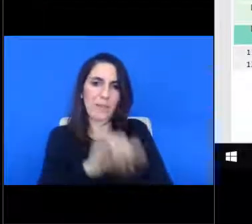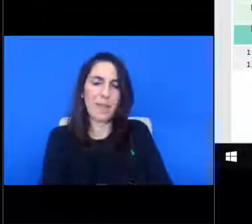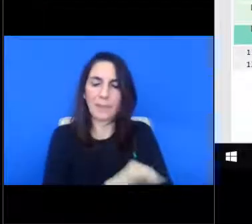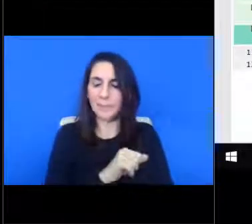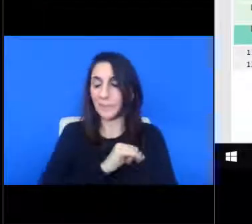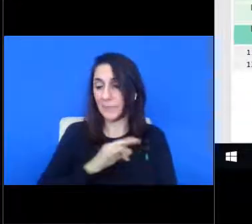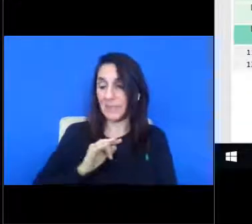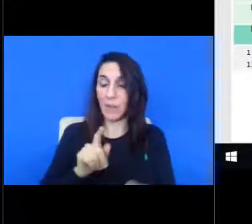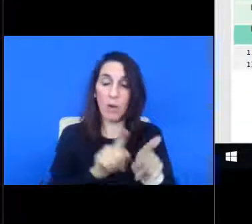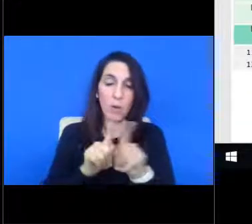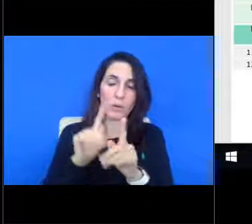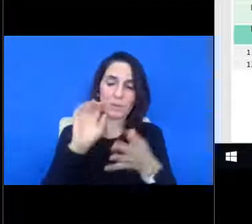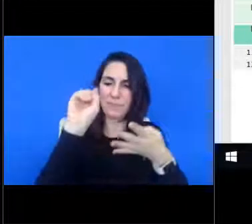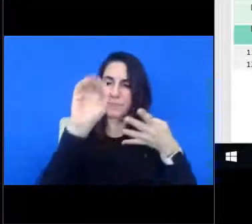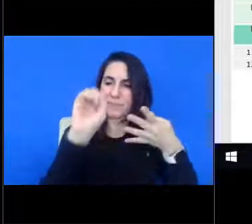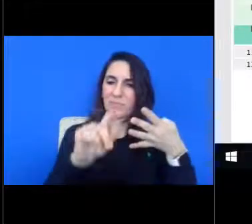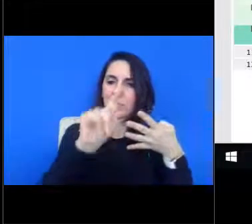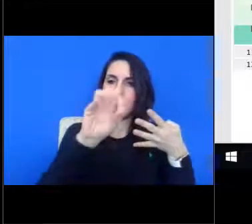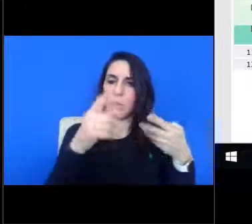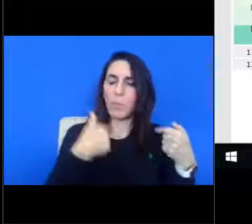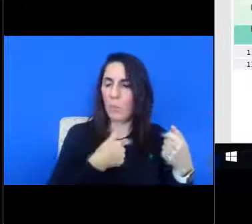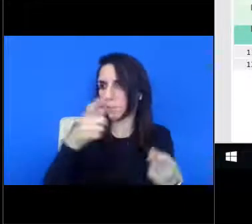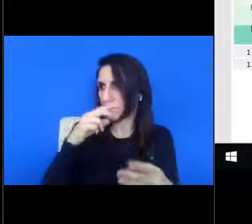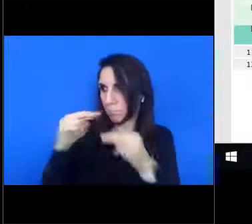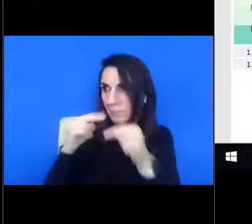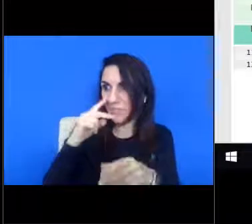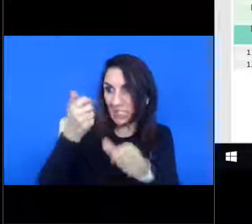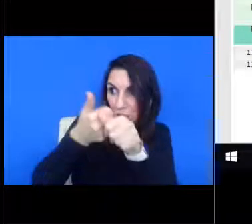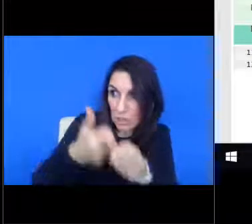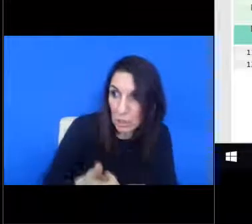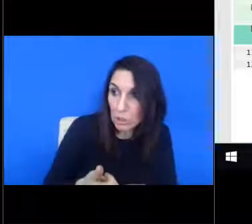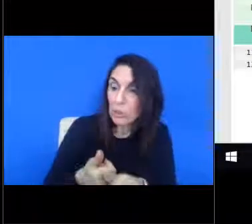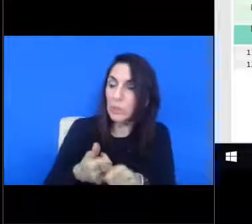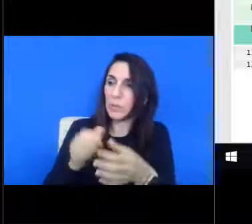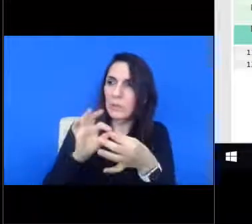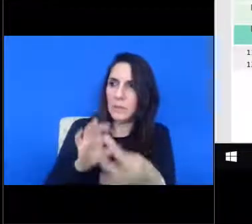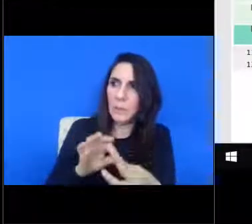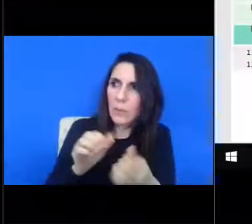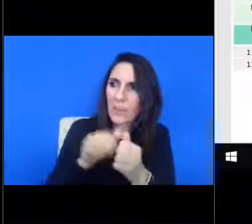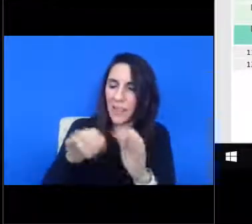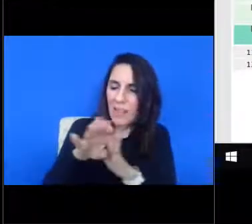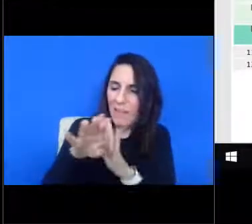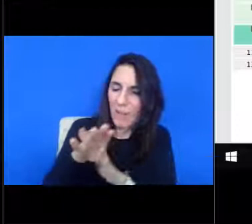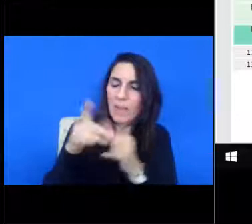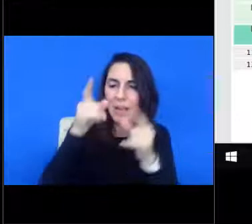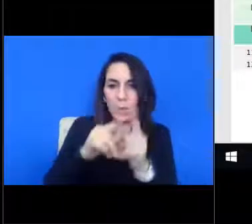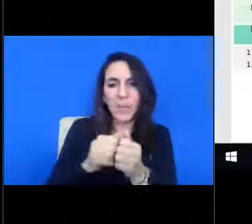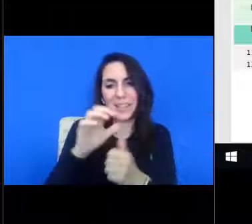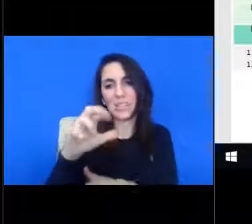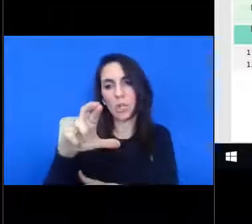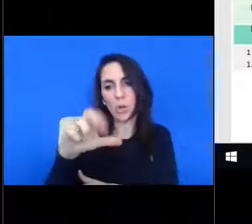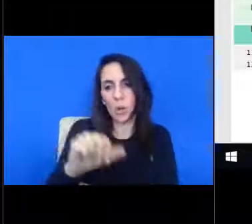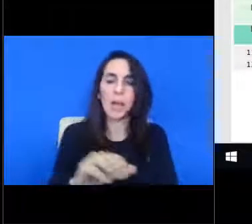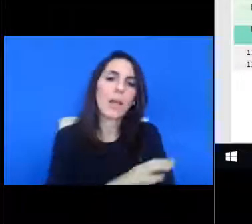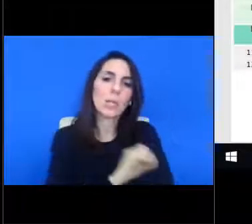also listed the terms that we are negotiating with each of those, um, associated development agreements with the CRA. So we'll be